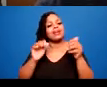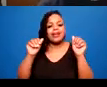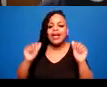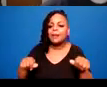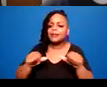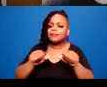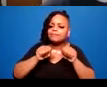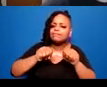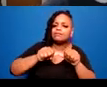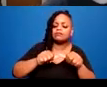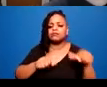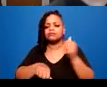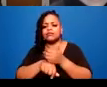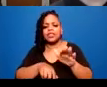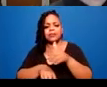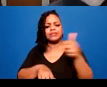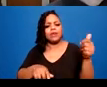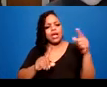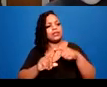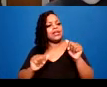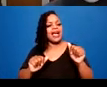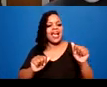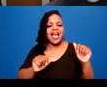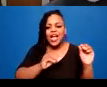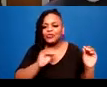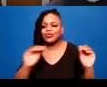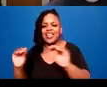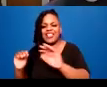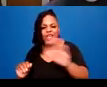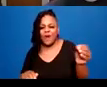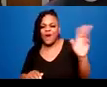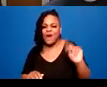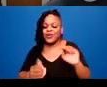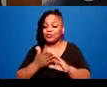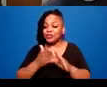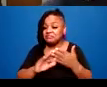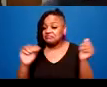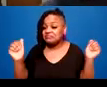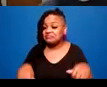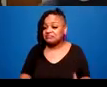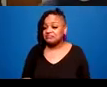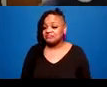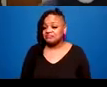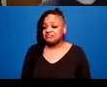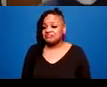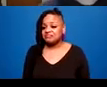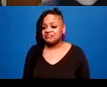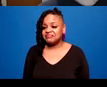And this is the principle that starts to touch the mutual aid